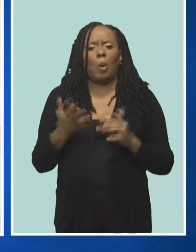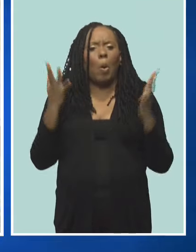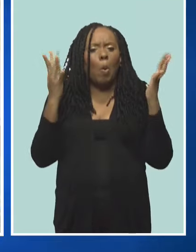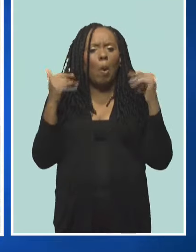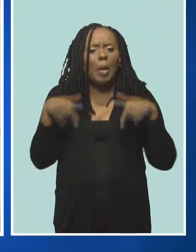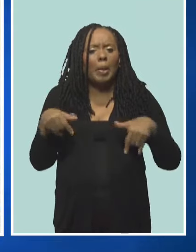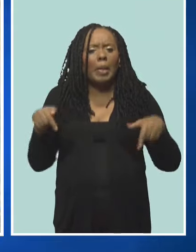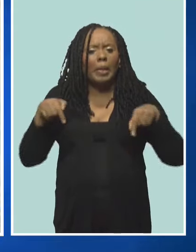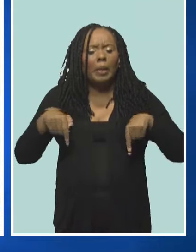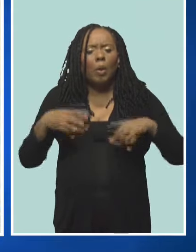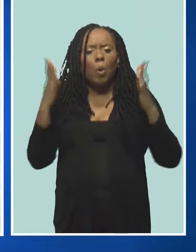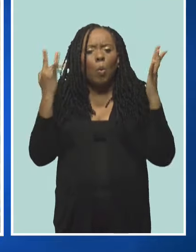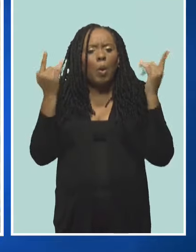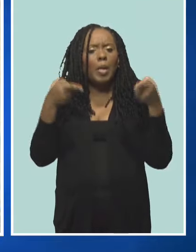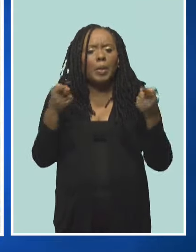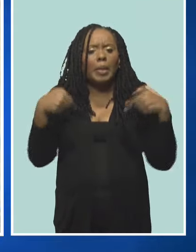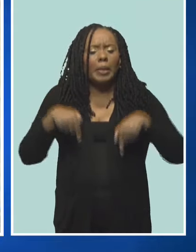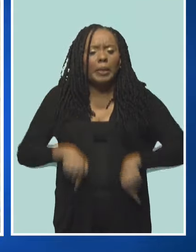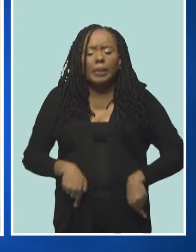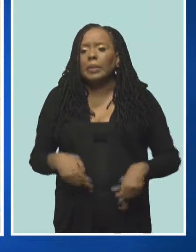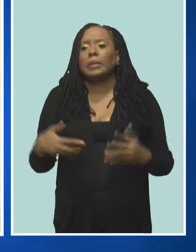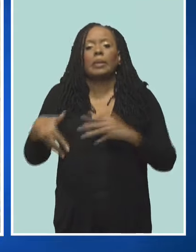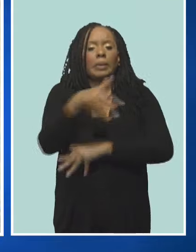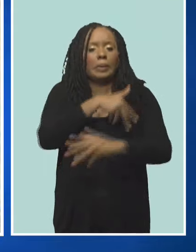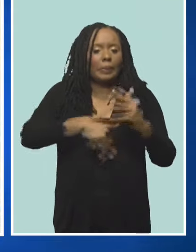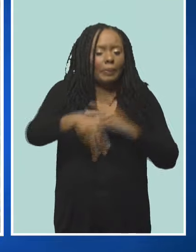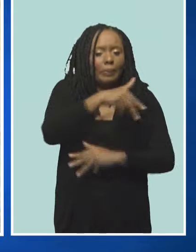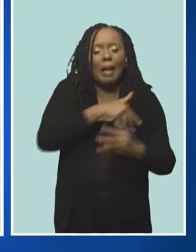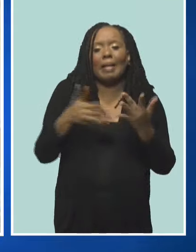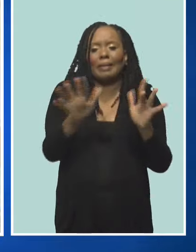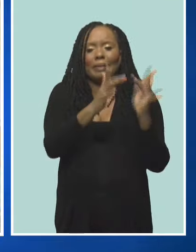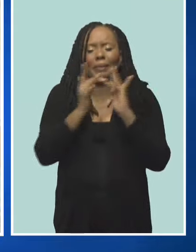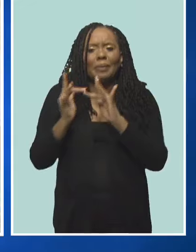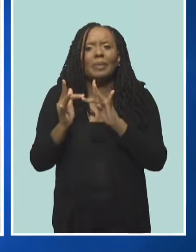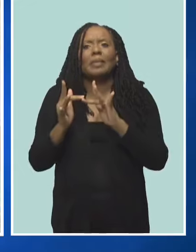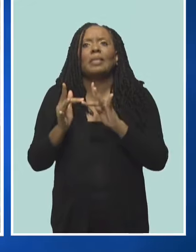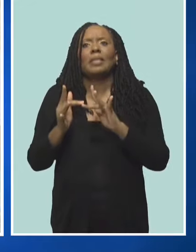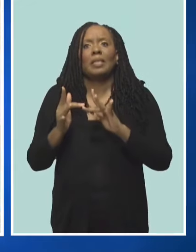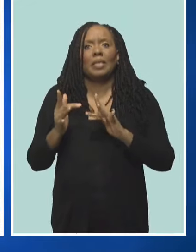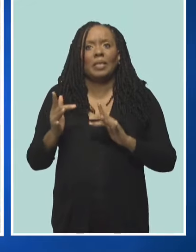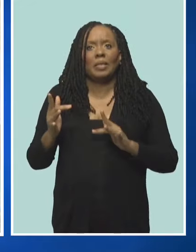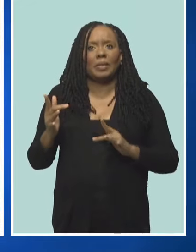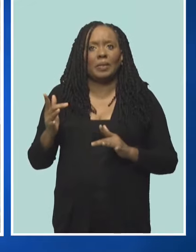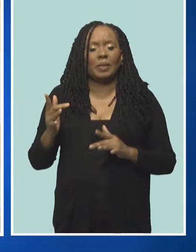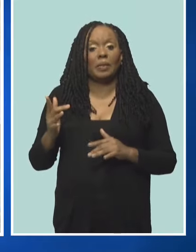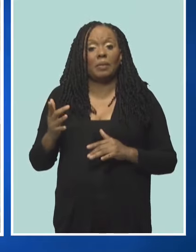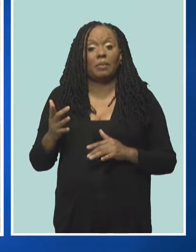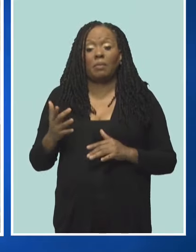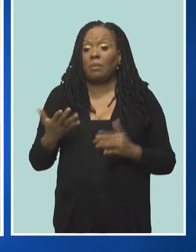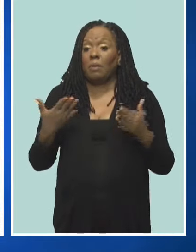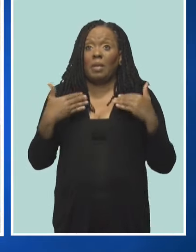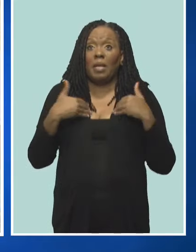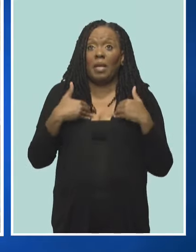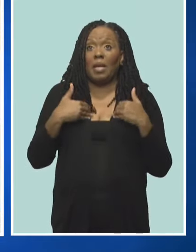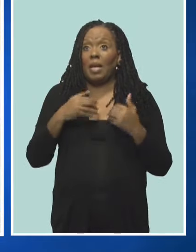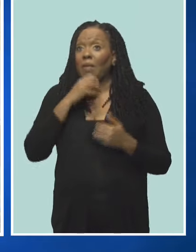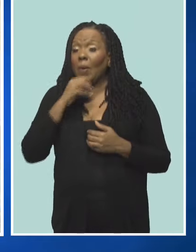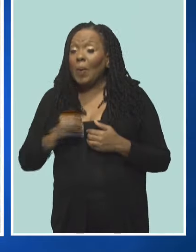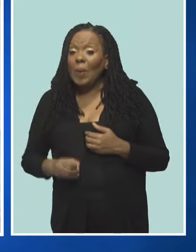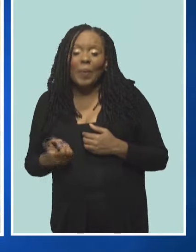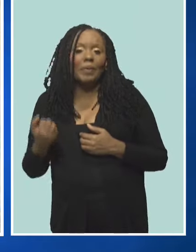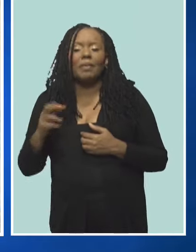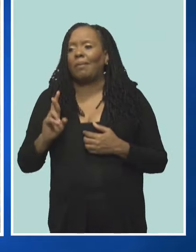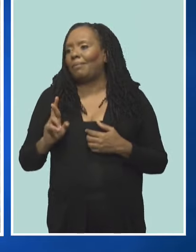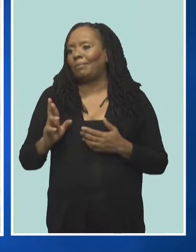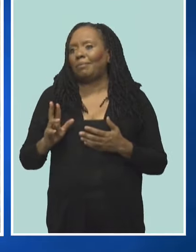to link up with other persons. And what they also did is we have old or established